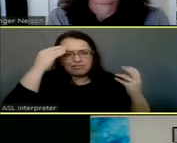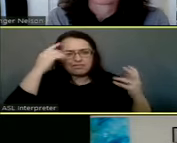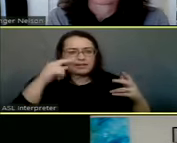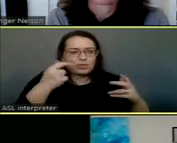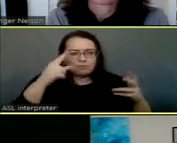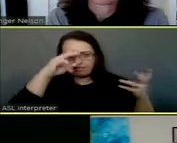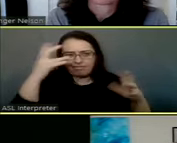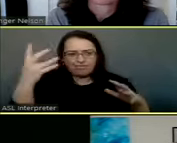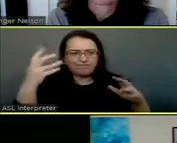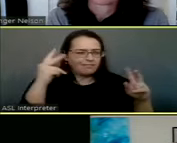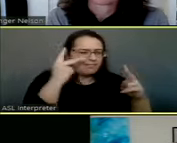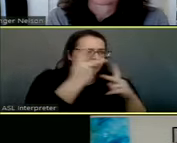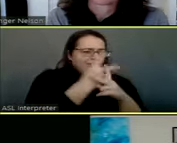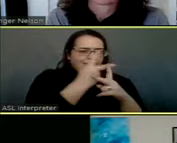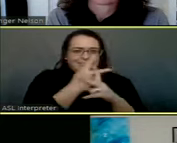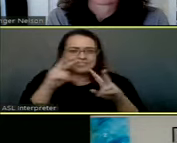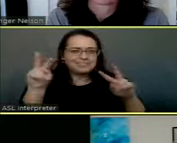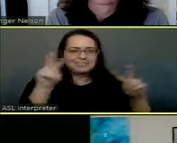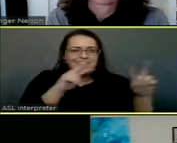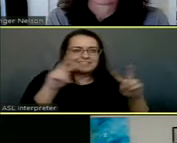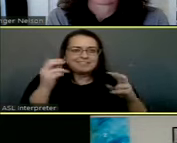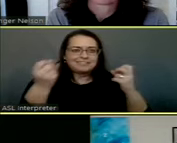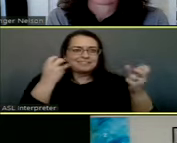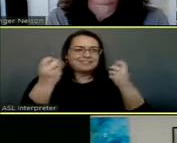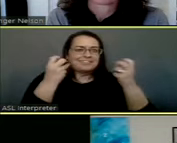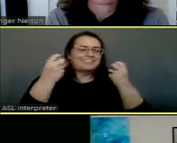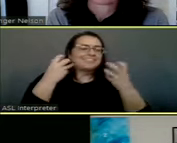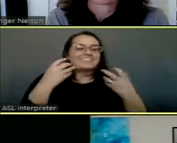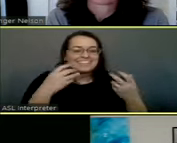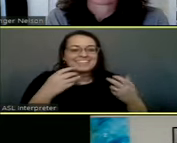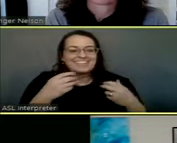trying to figure out all the stuff that they were saying.